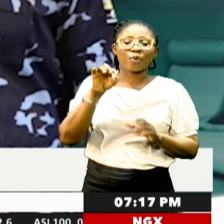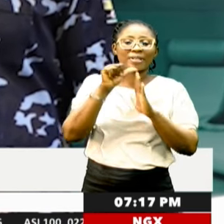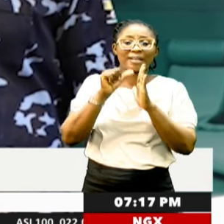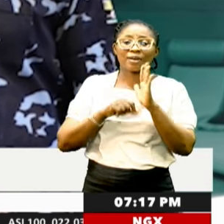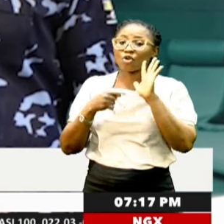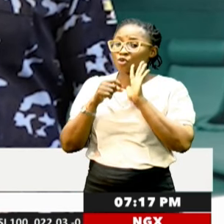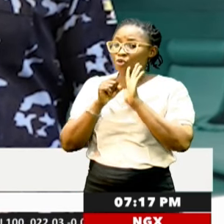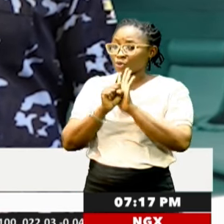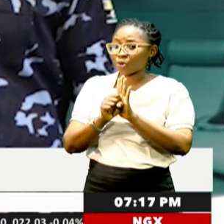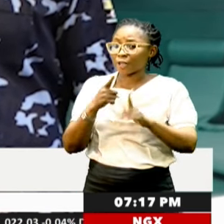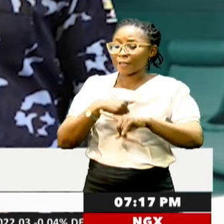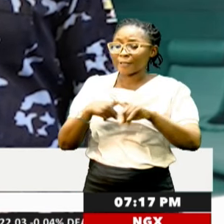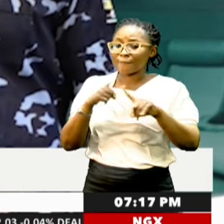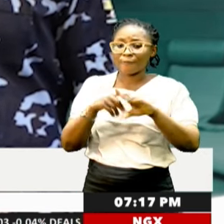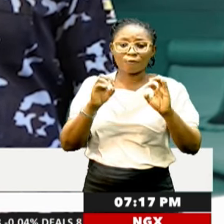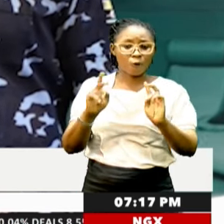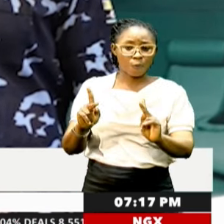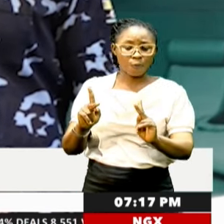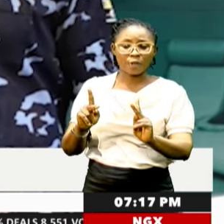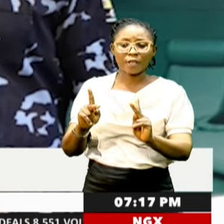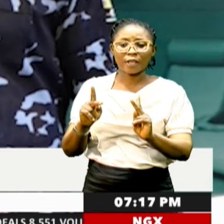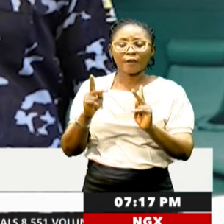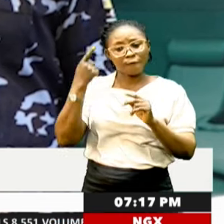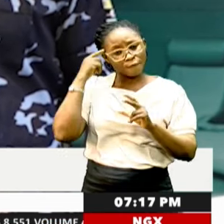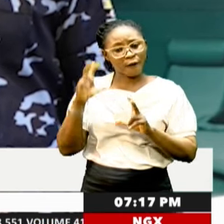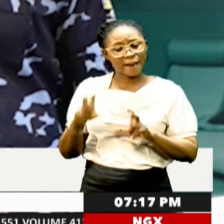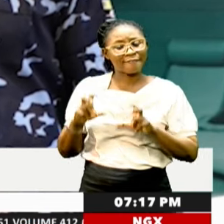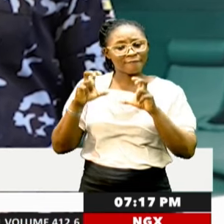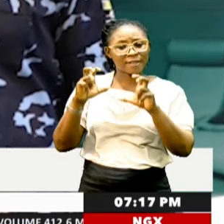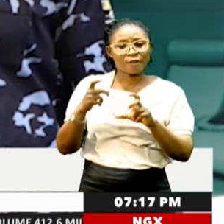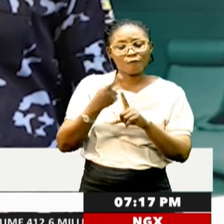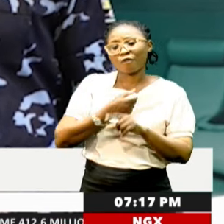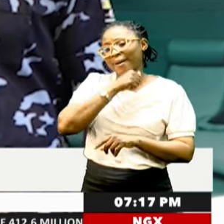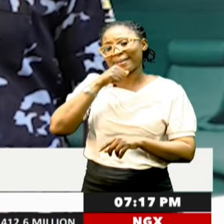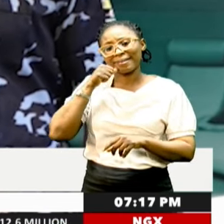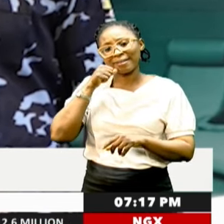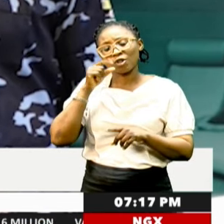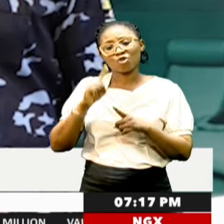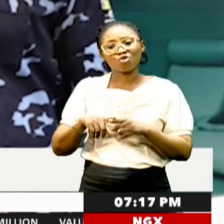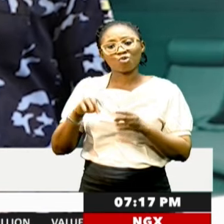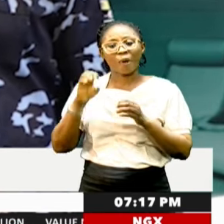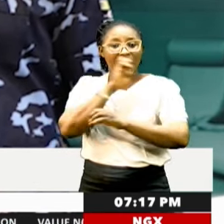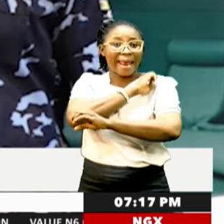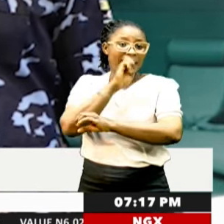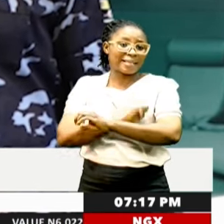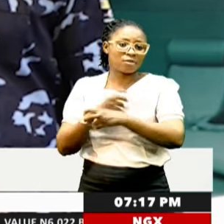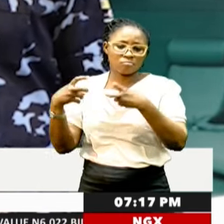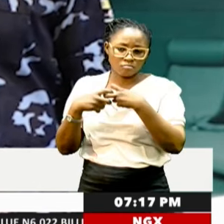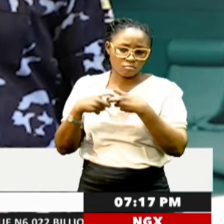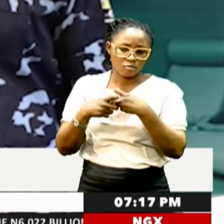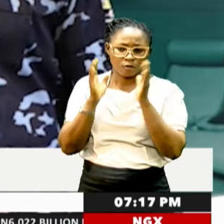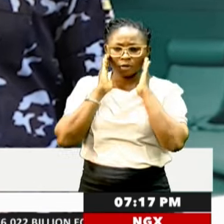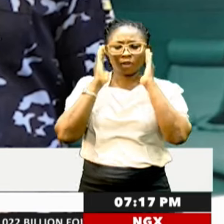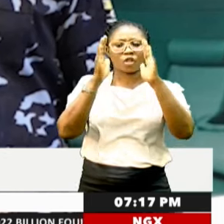diverse opportunities, avenues for investment from agriculture to renewable energy. Through targeted